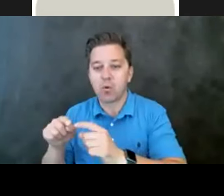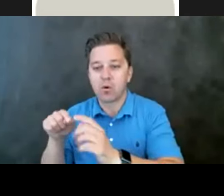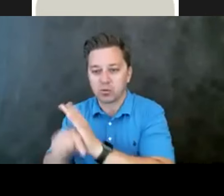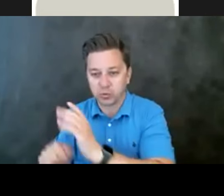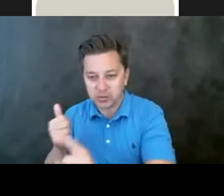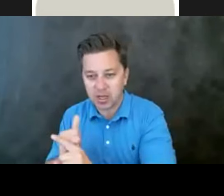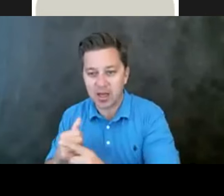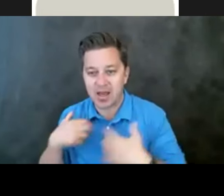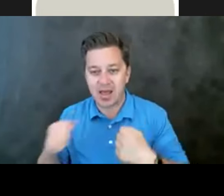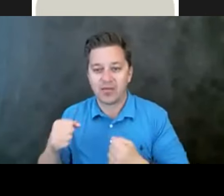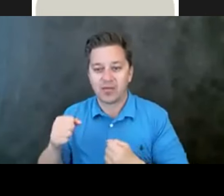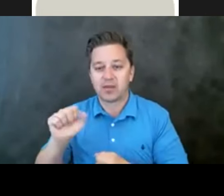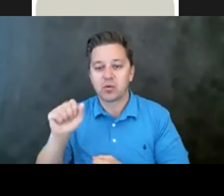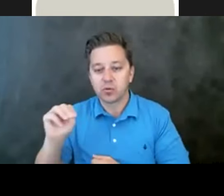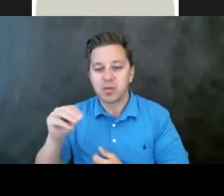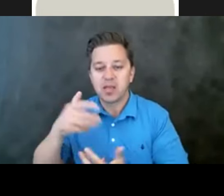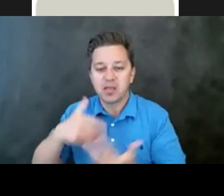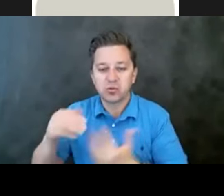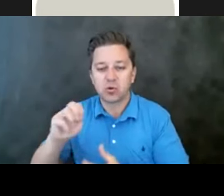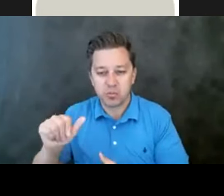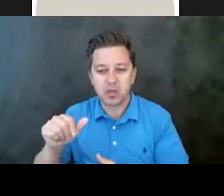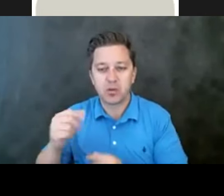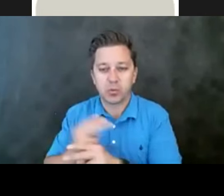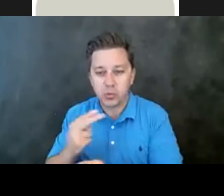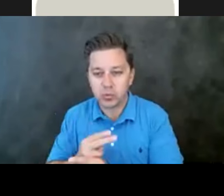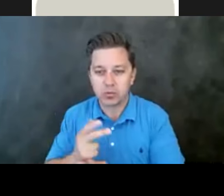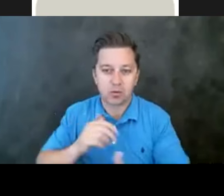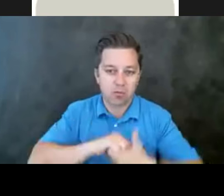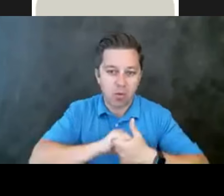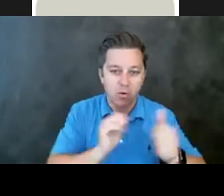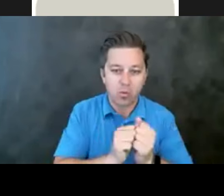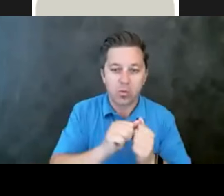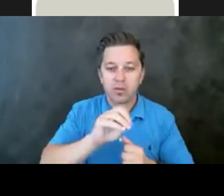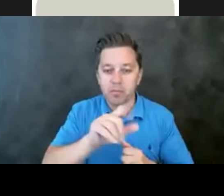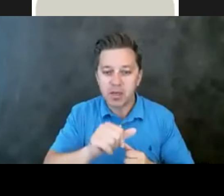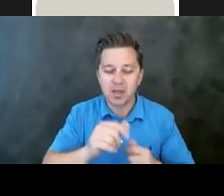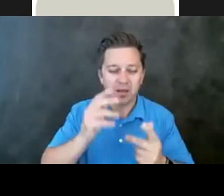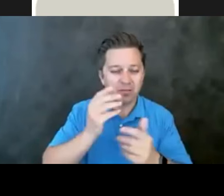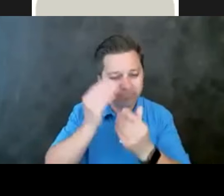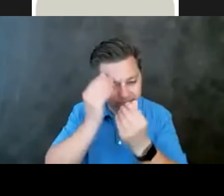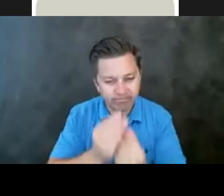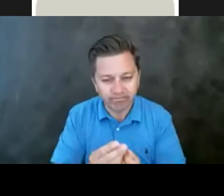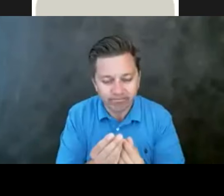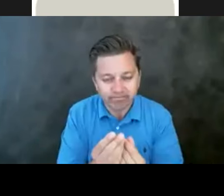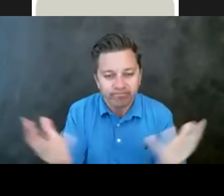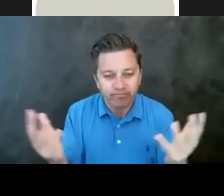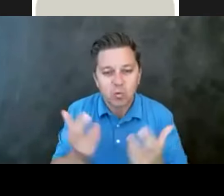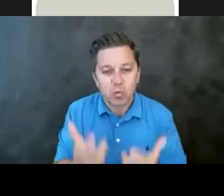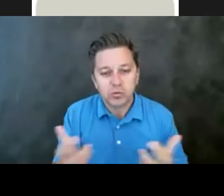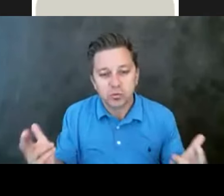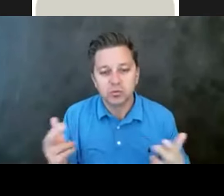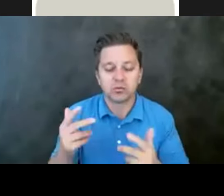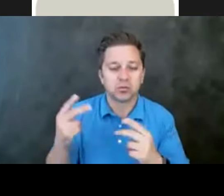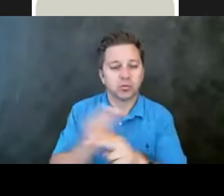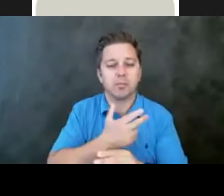This may include partnering with members of media to provide information about resources, integrating best practices